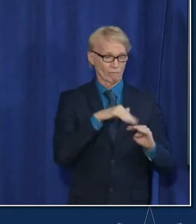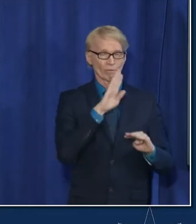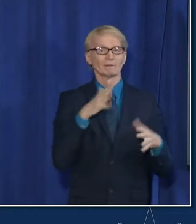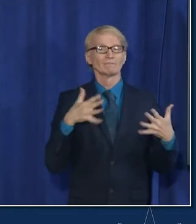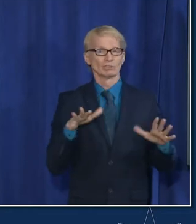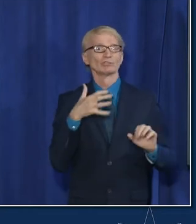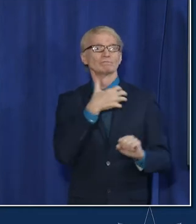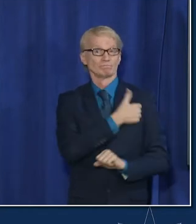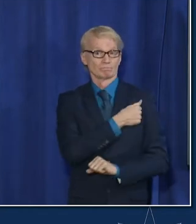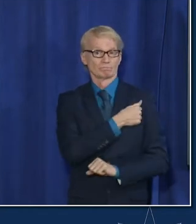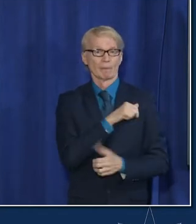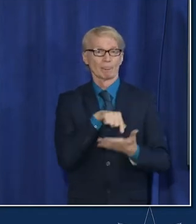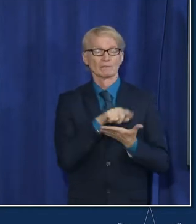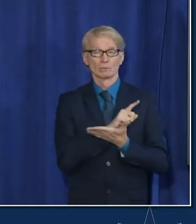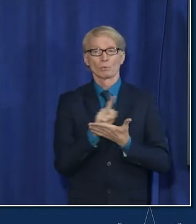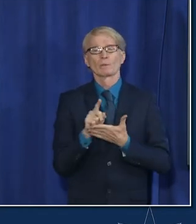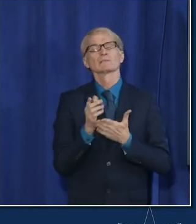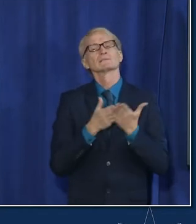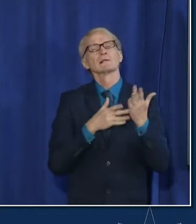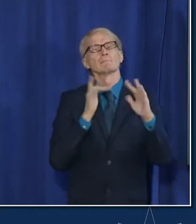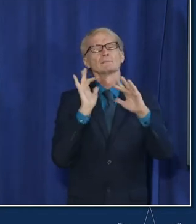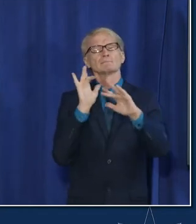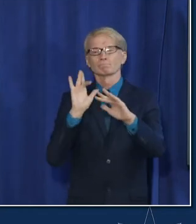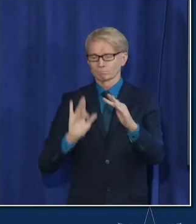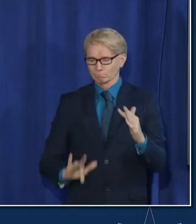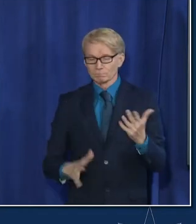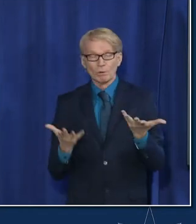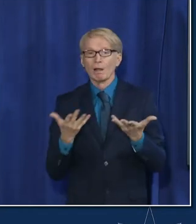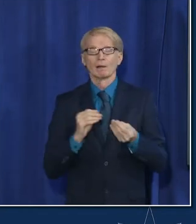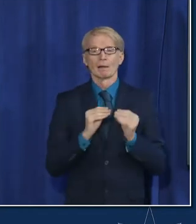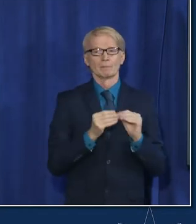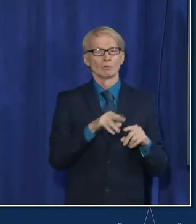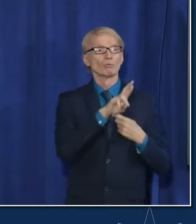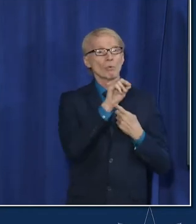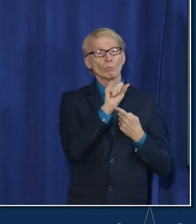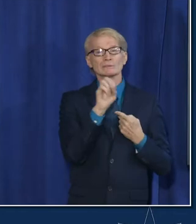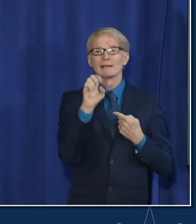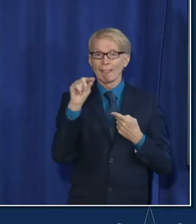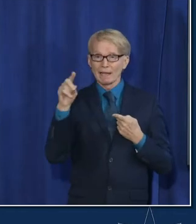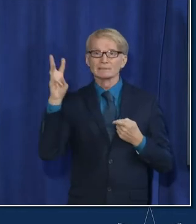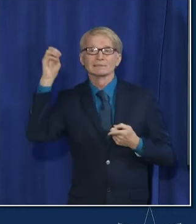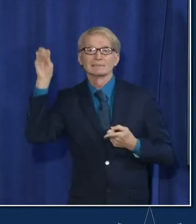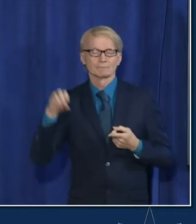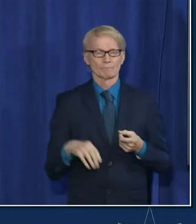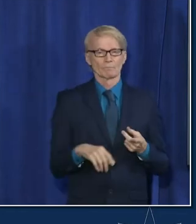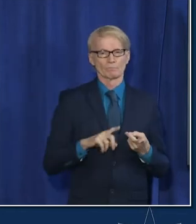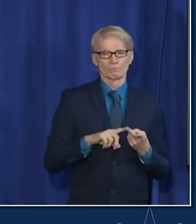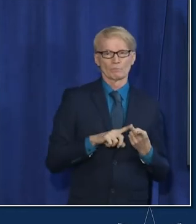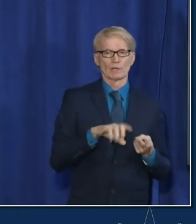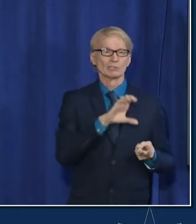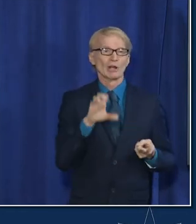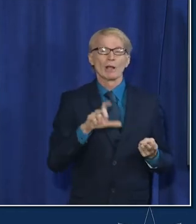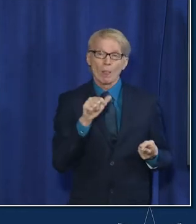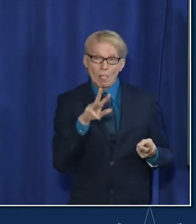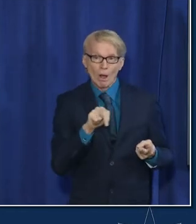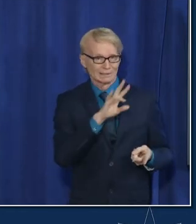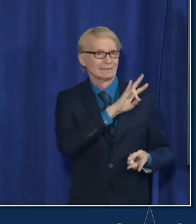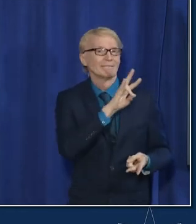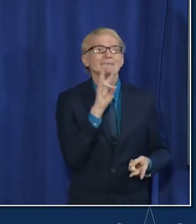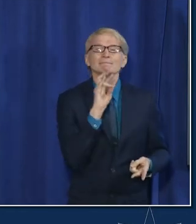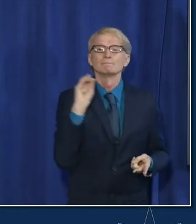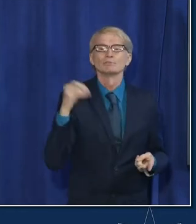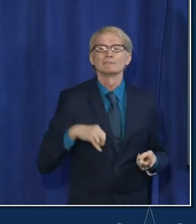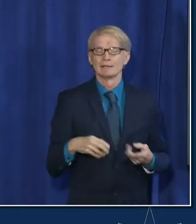vaccine and this week some of the milestones we hit Roseland hit 60 percent uh Chicago Lawn hit that 77 percent mark